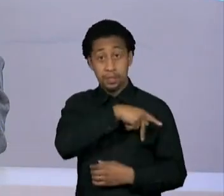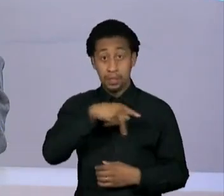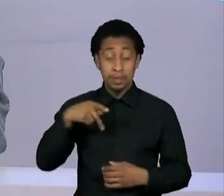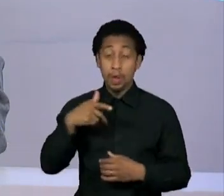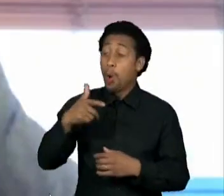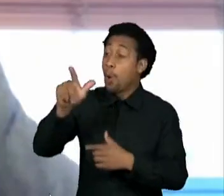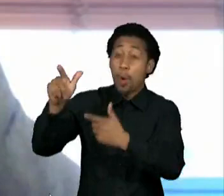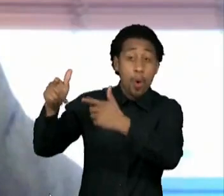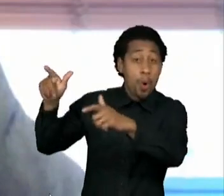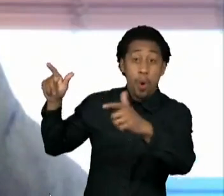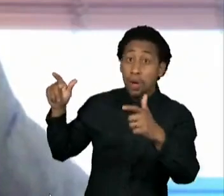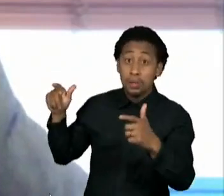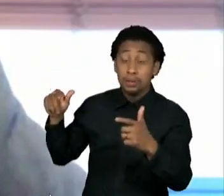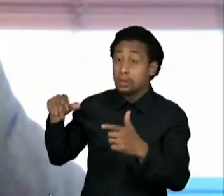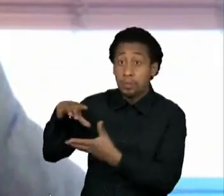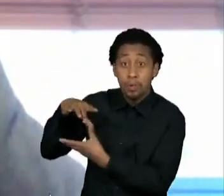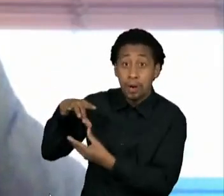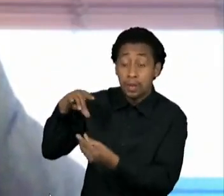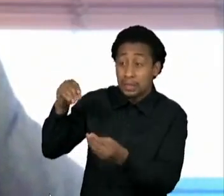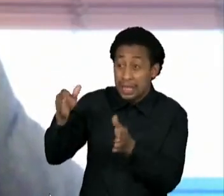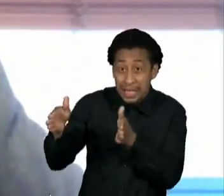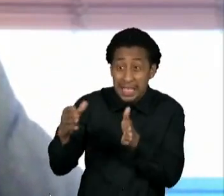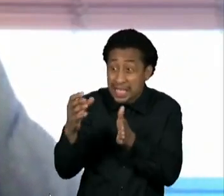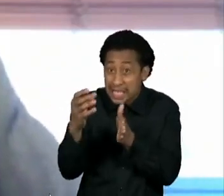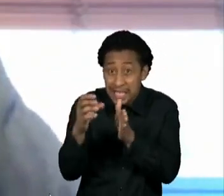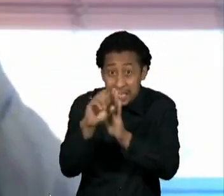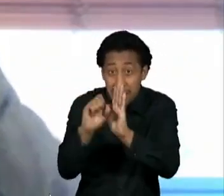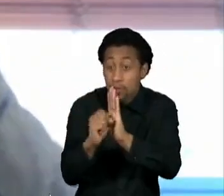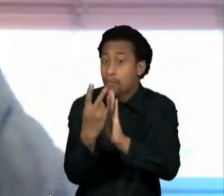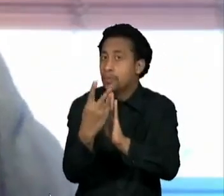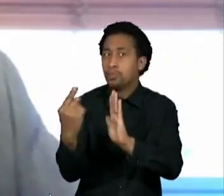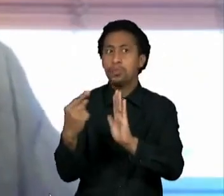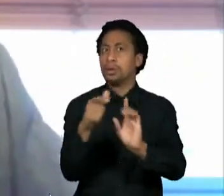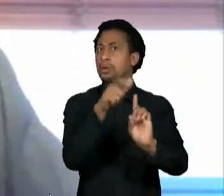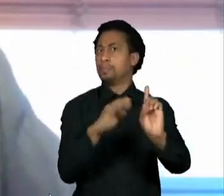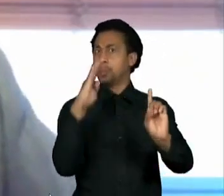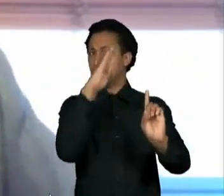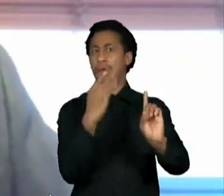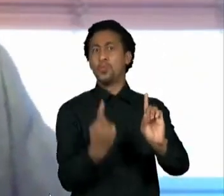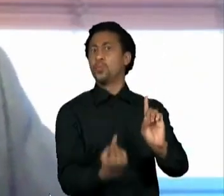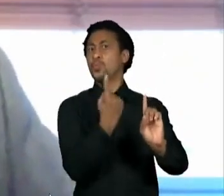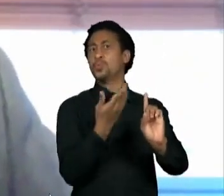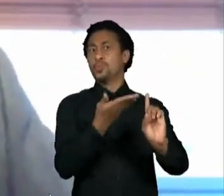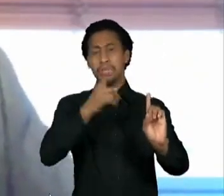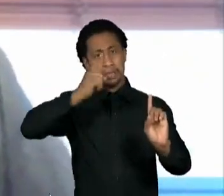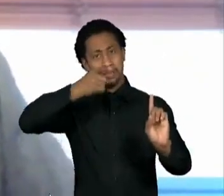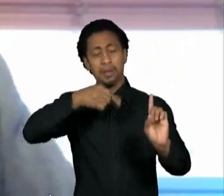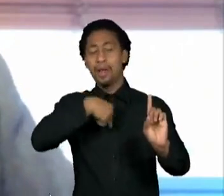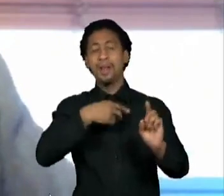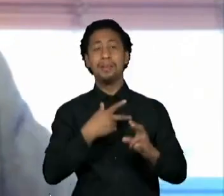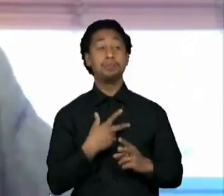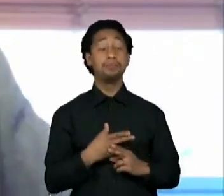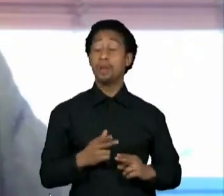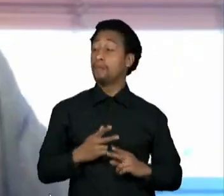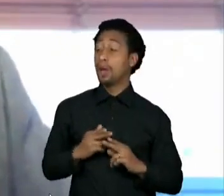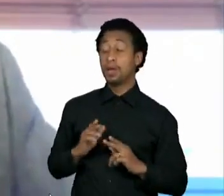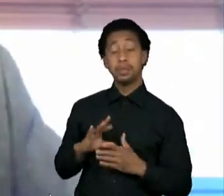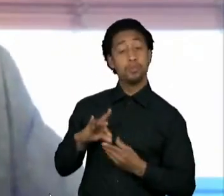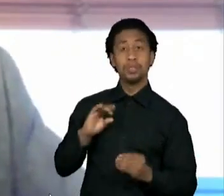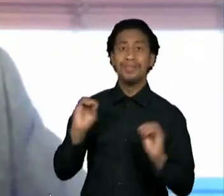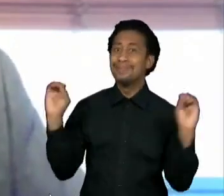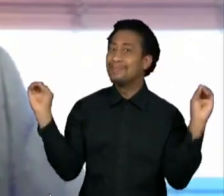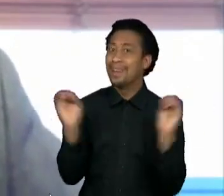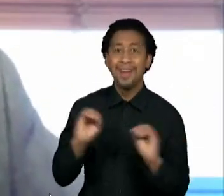of in the 21st century. This is a guy who doesn't even pretend to be democratic. He's a guy who doesn't even